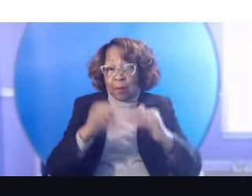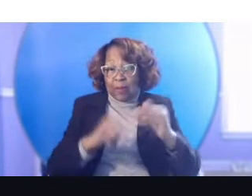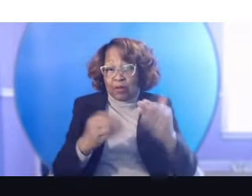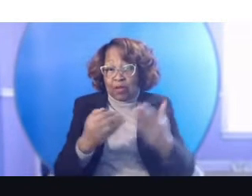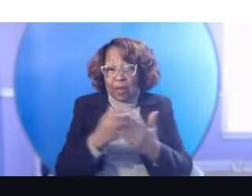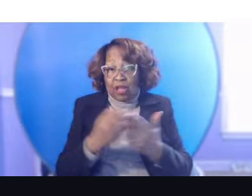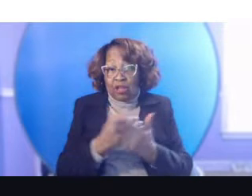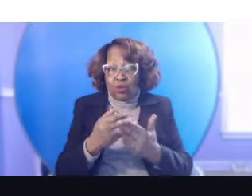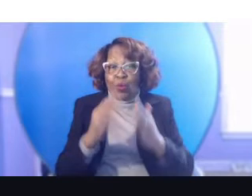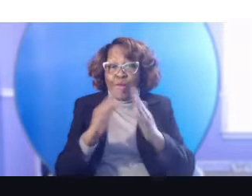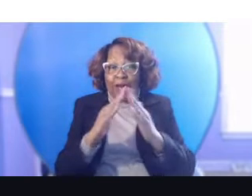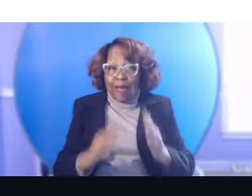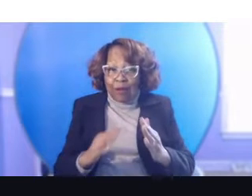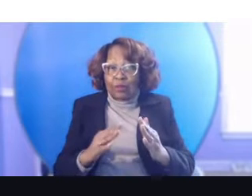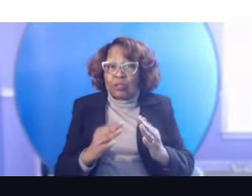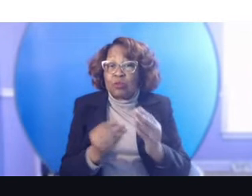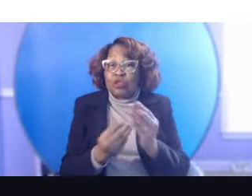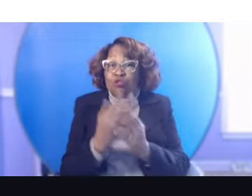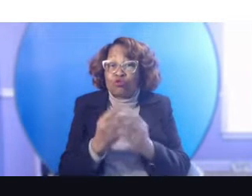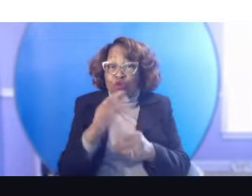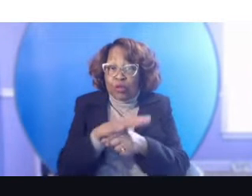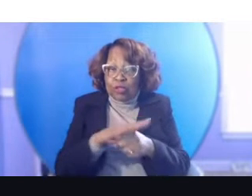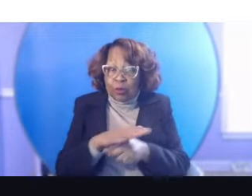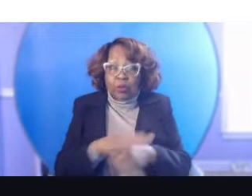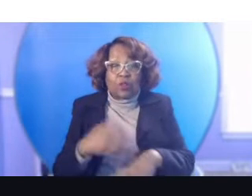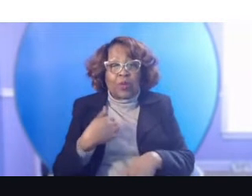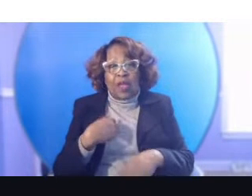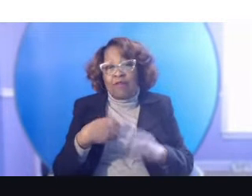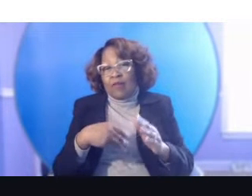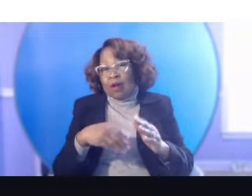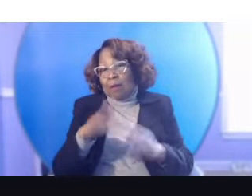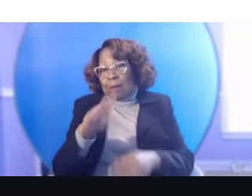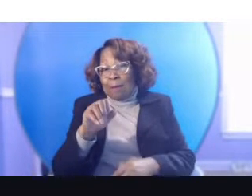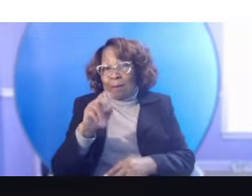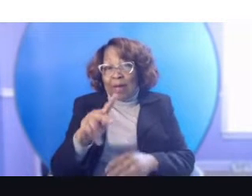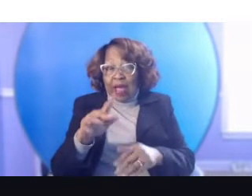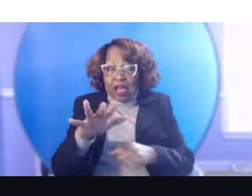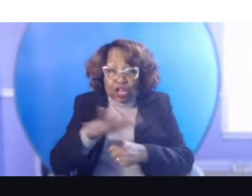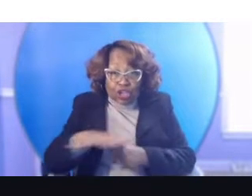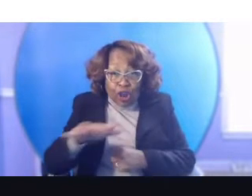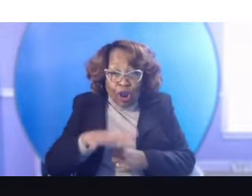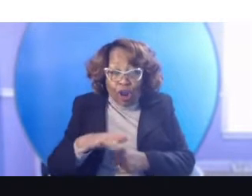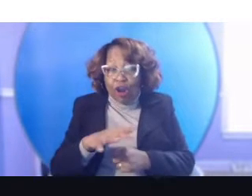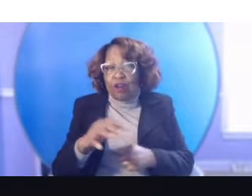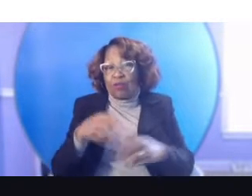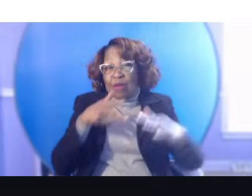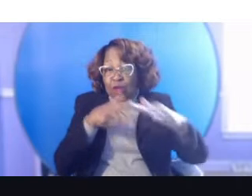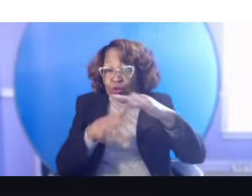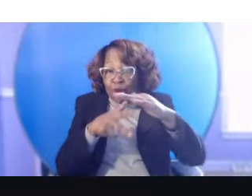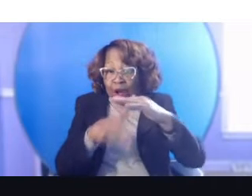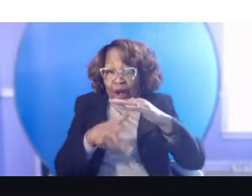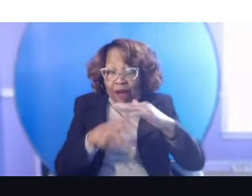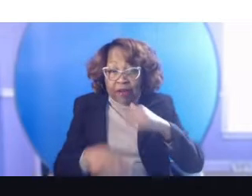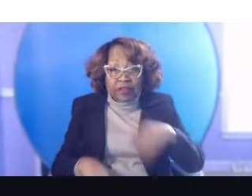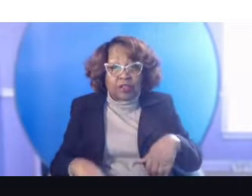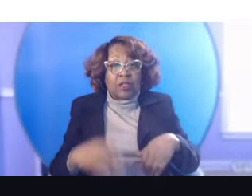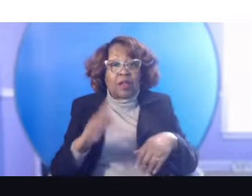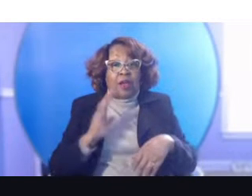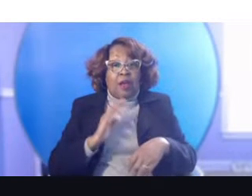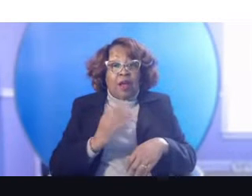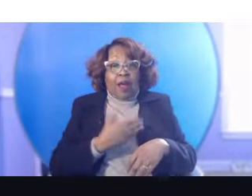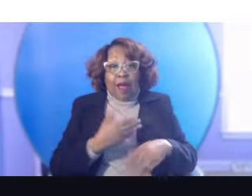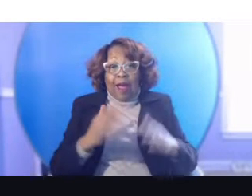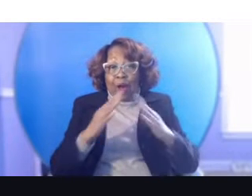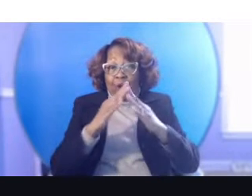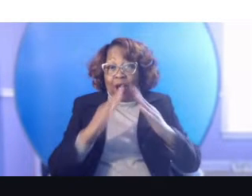space. And we have a backyard. We have a garage. Um, our house doesn't go the length from the sidewalk to the alley, like our condo